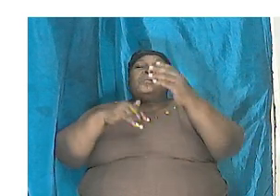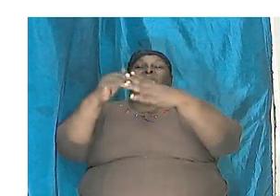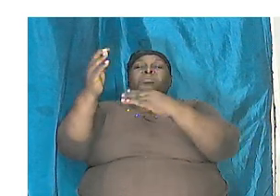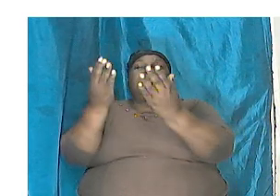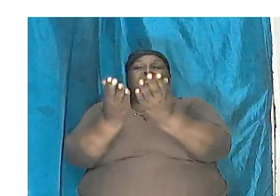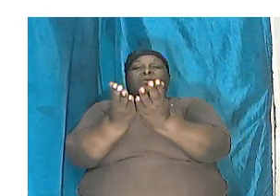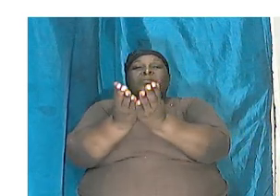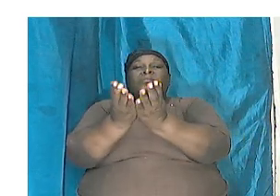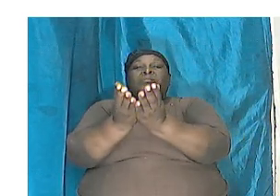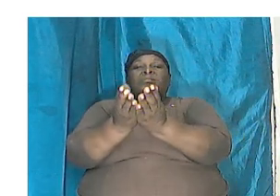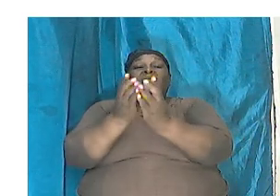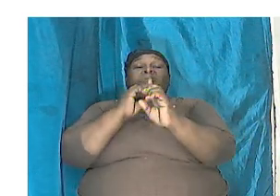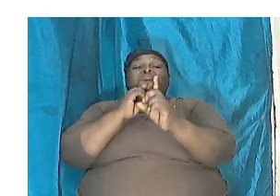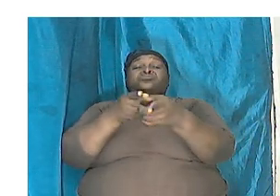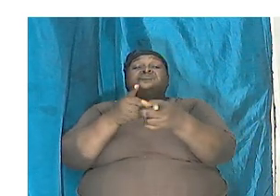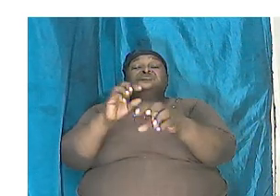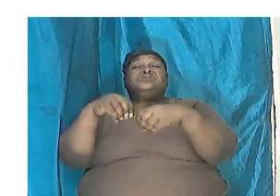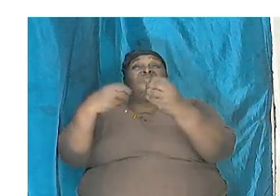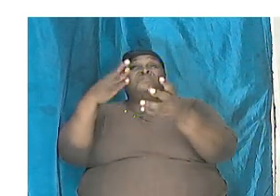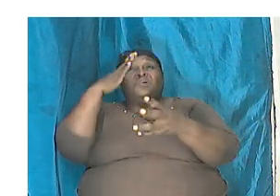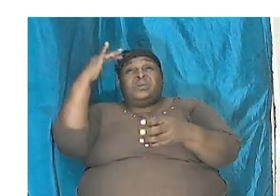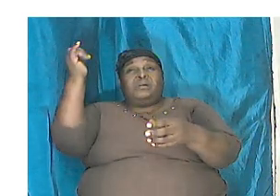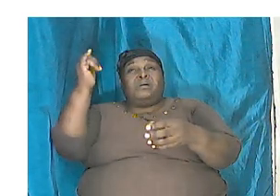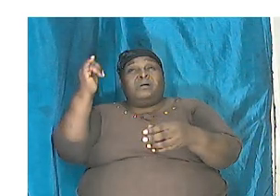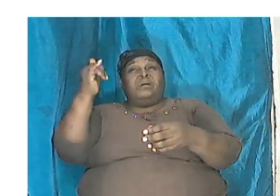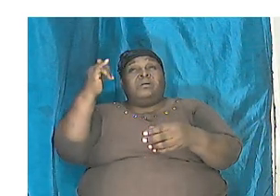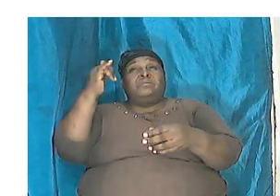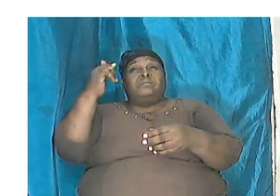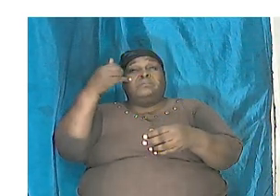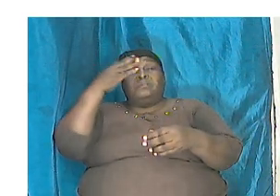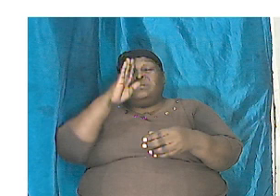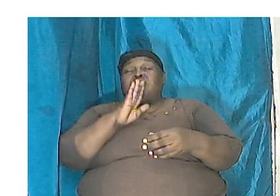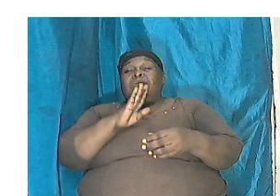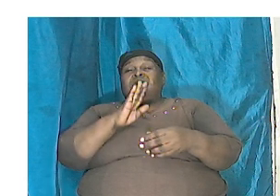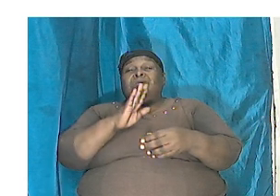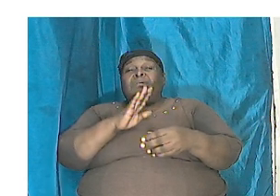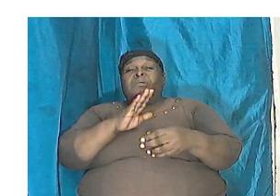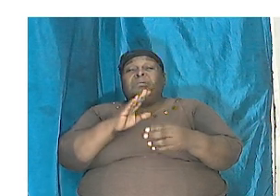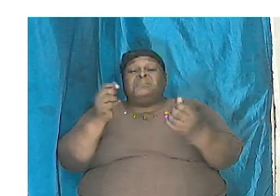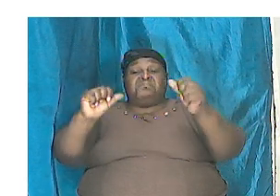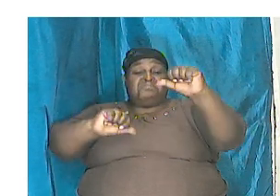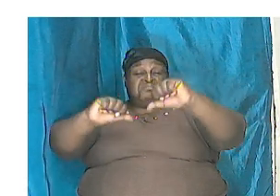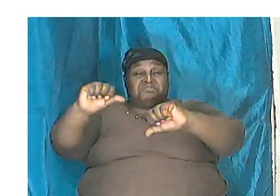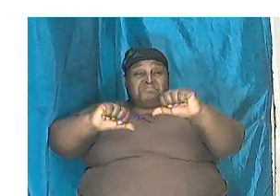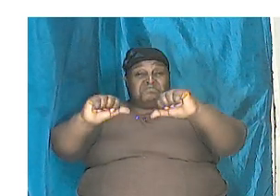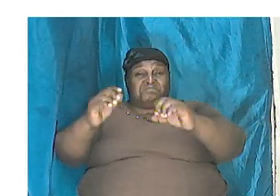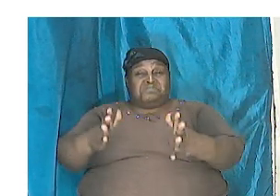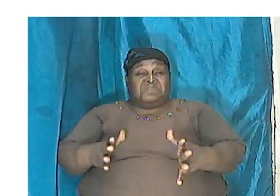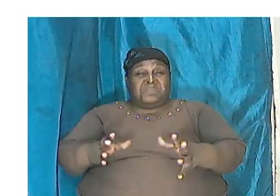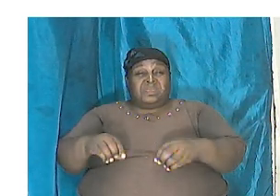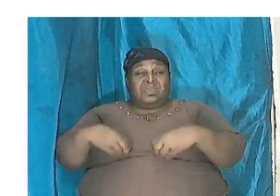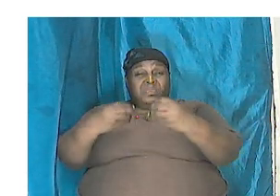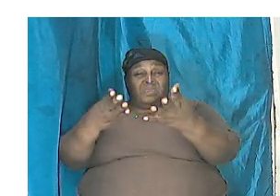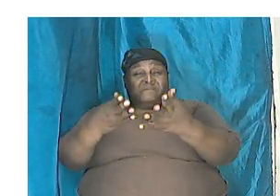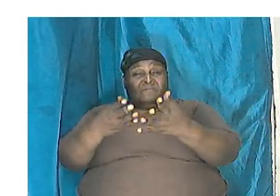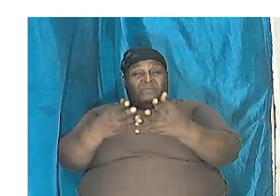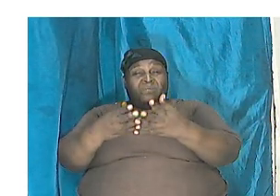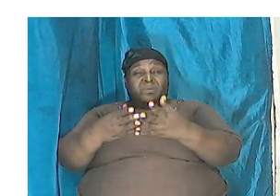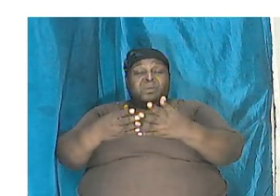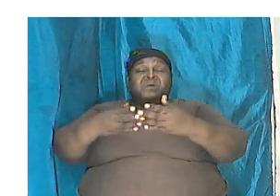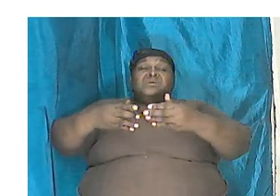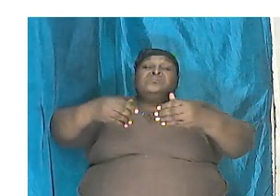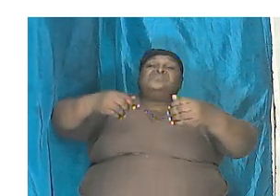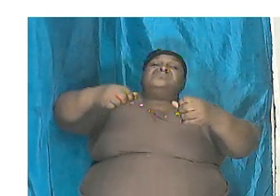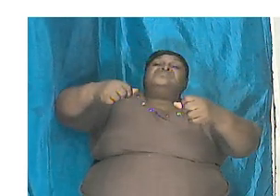according to Genesis and the scientists say he was given the dimensions and he built if the dinosaur was so big how